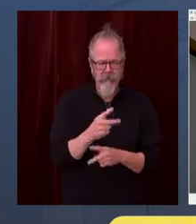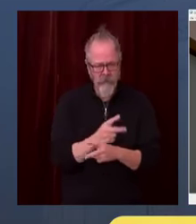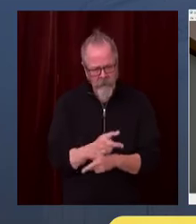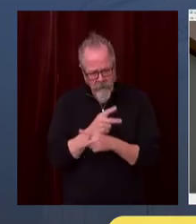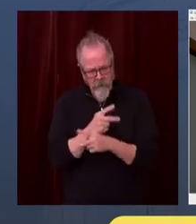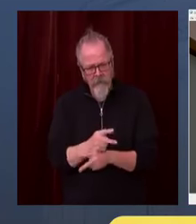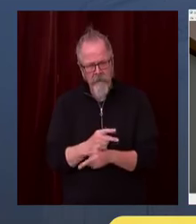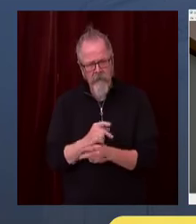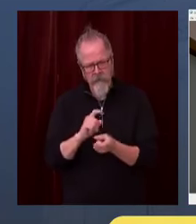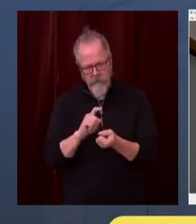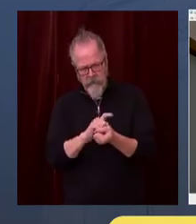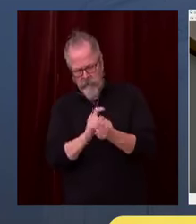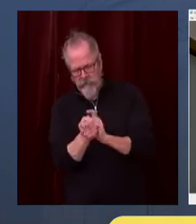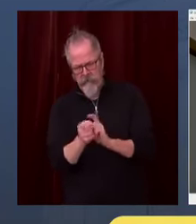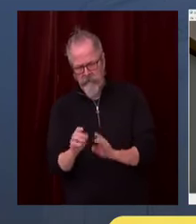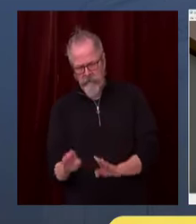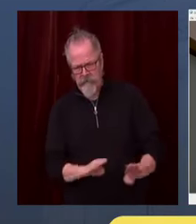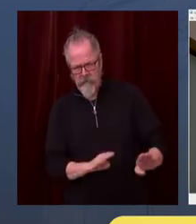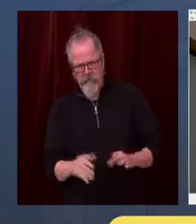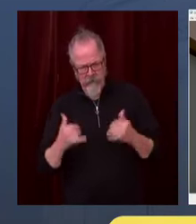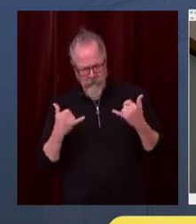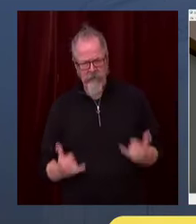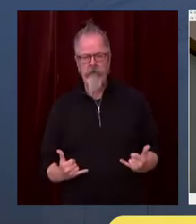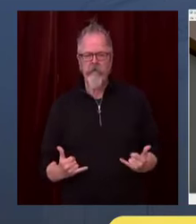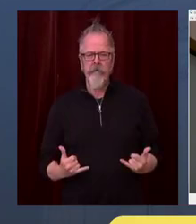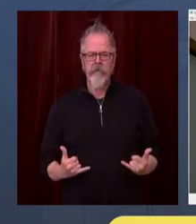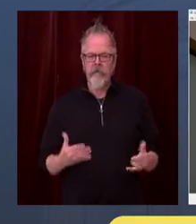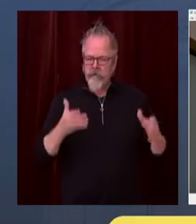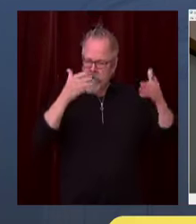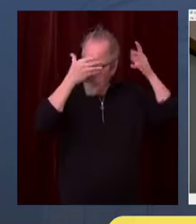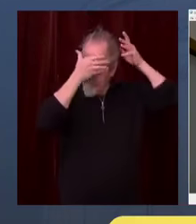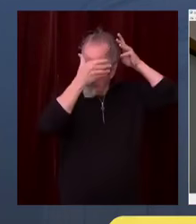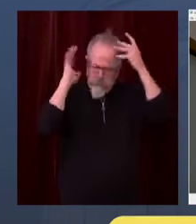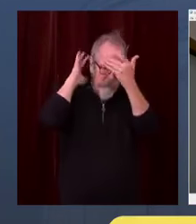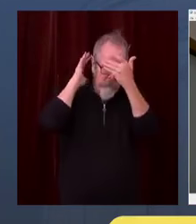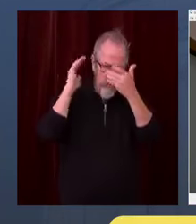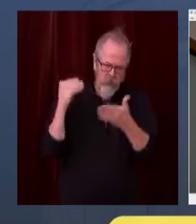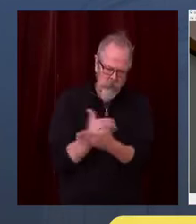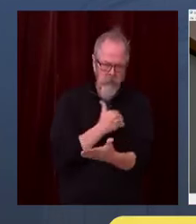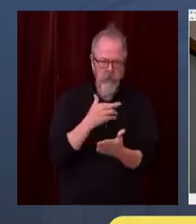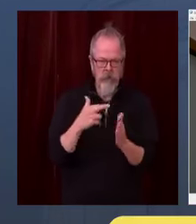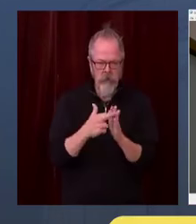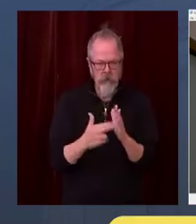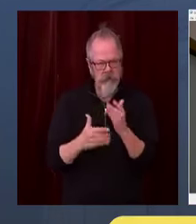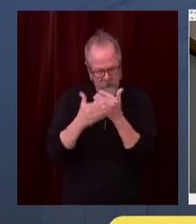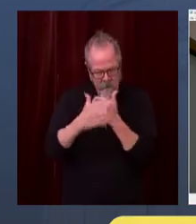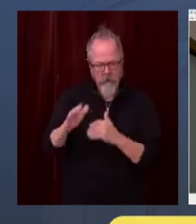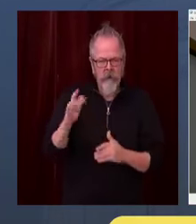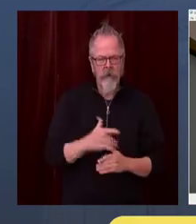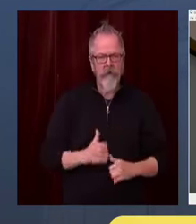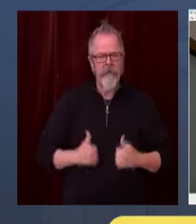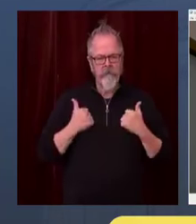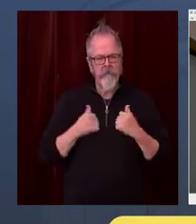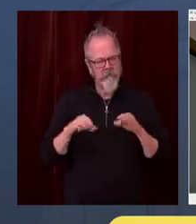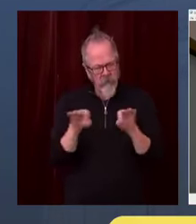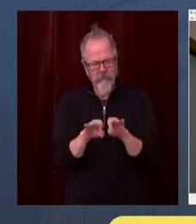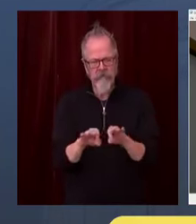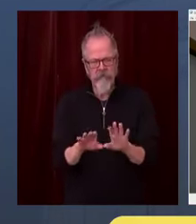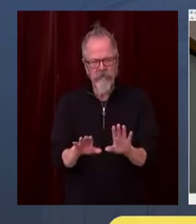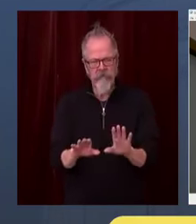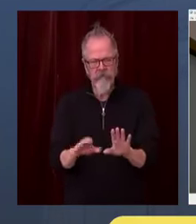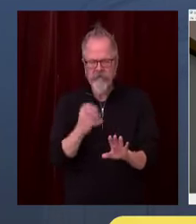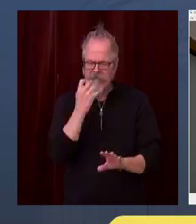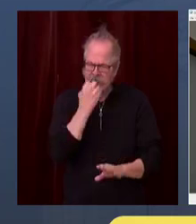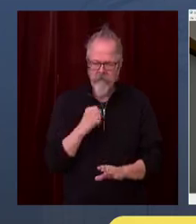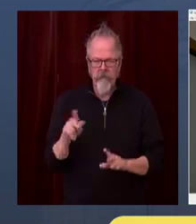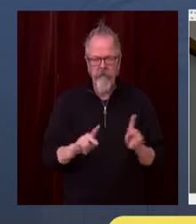will mean saving more lives in the future. But as you noted, these new restrictions and these economic impacts